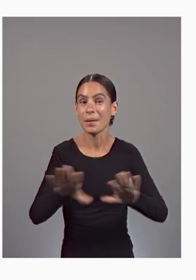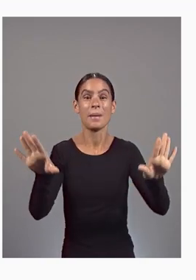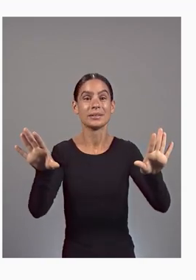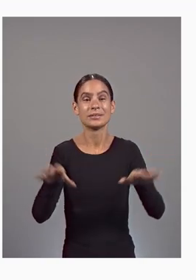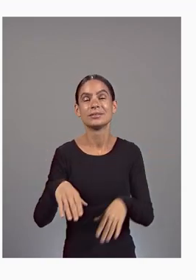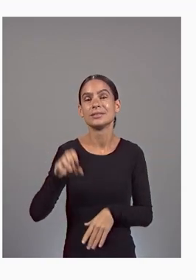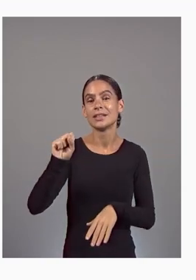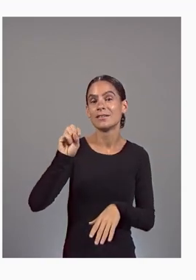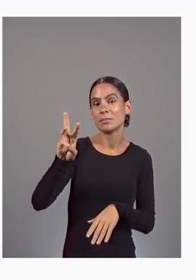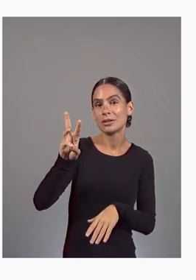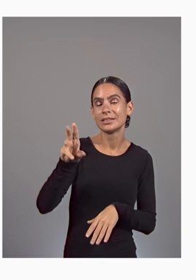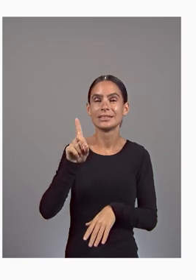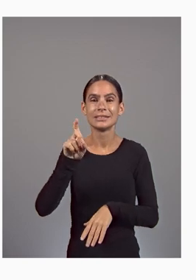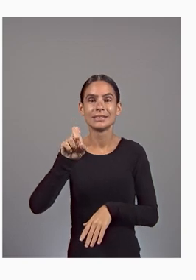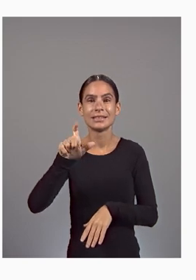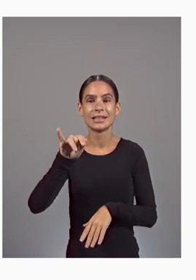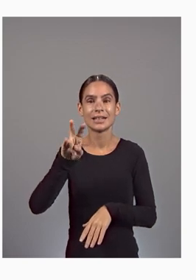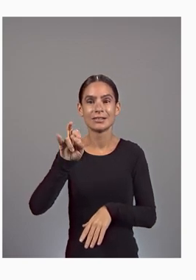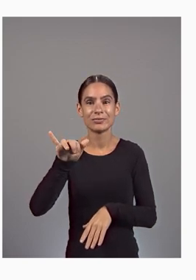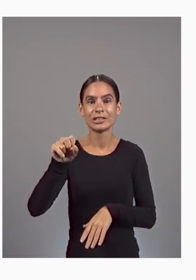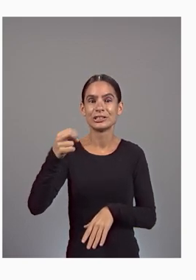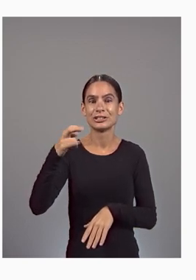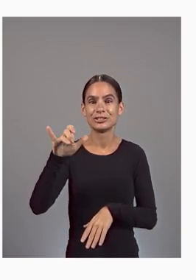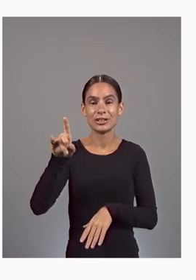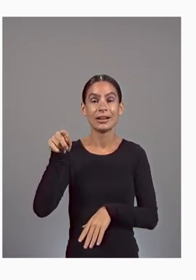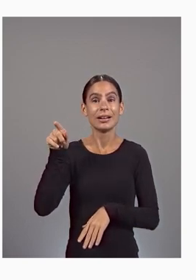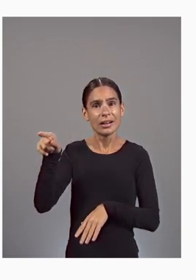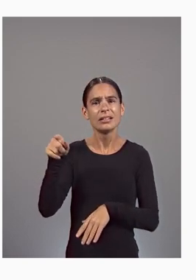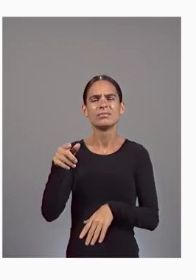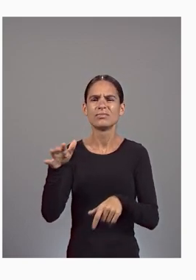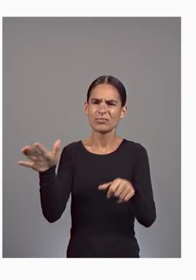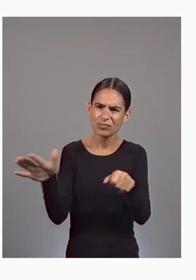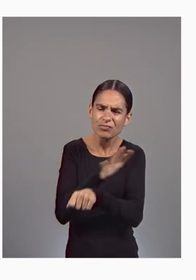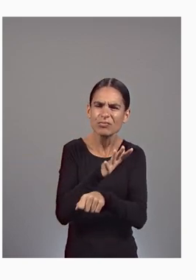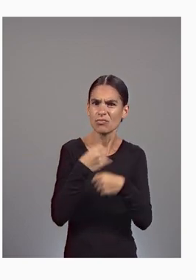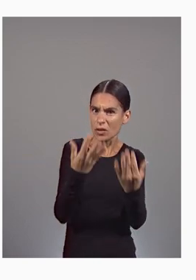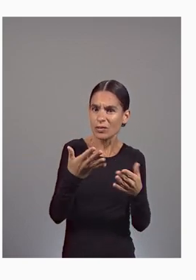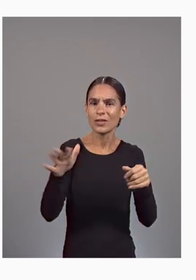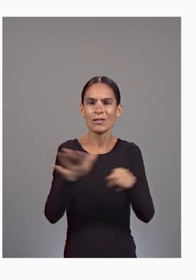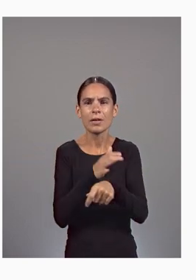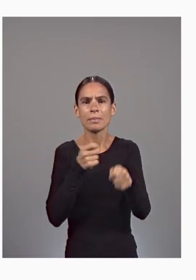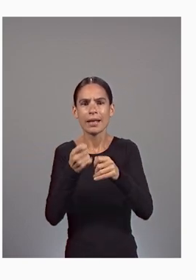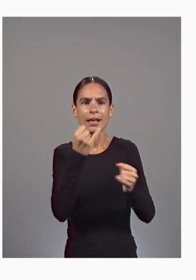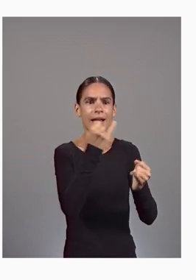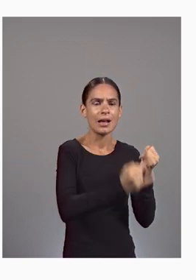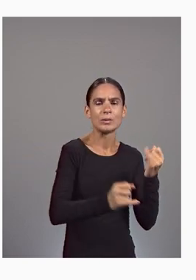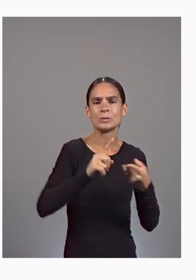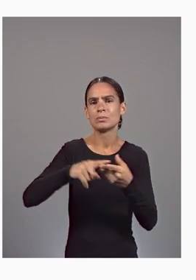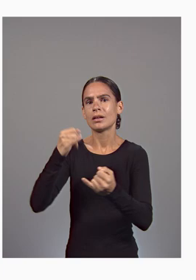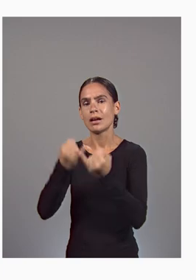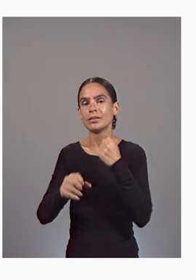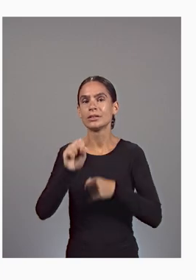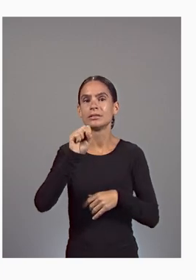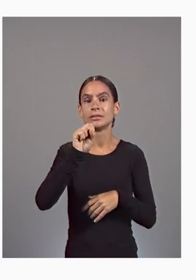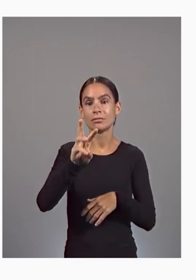Shield, which provides a fully managed, efficient, end-to-end software supply chain security solution